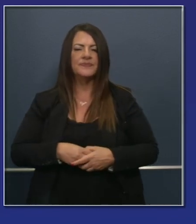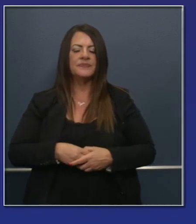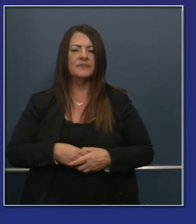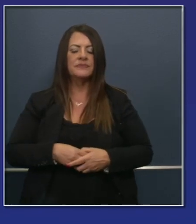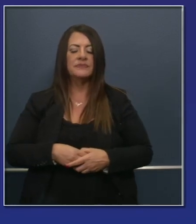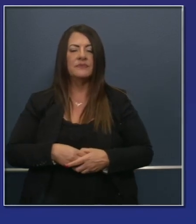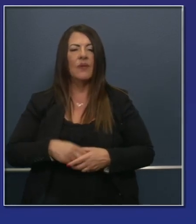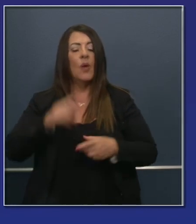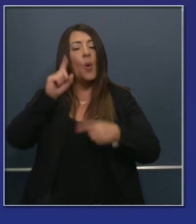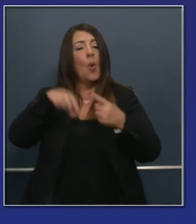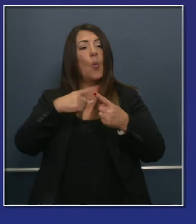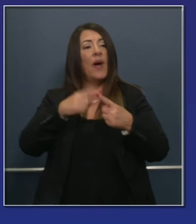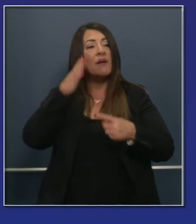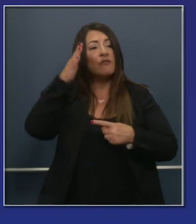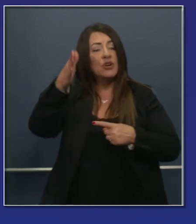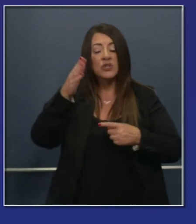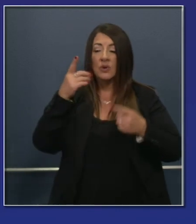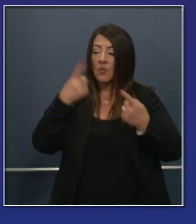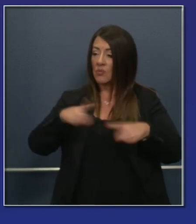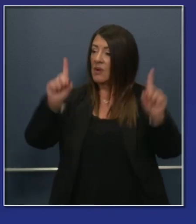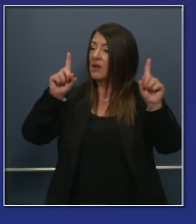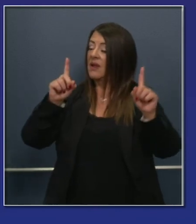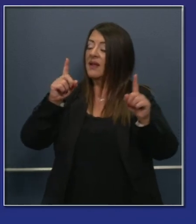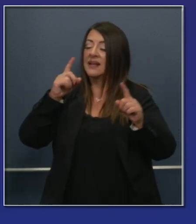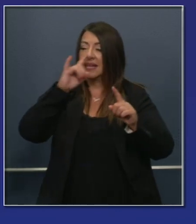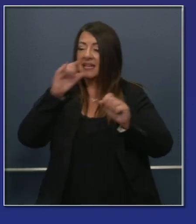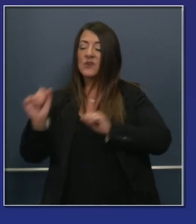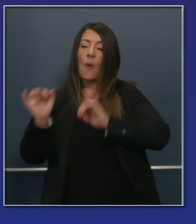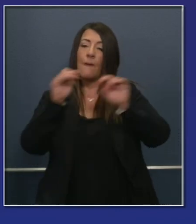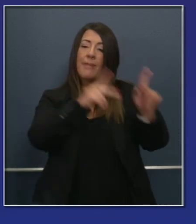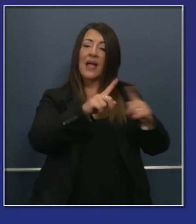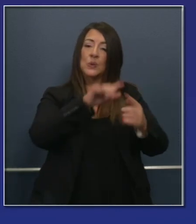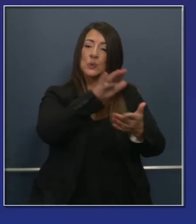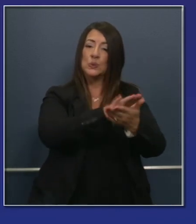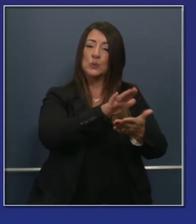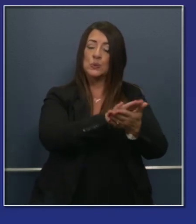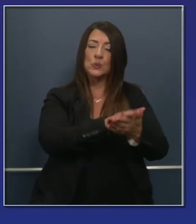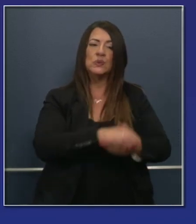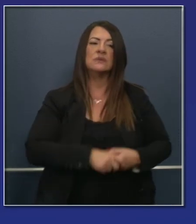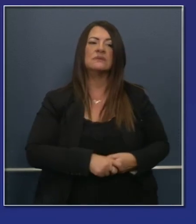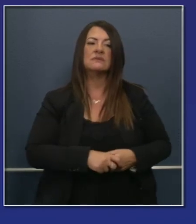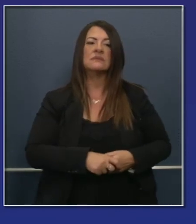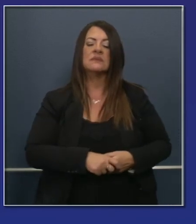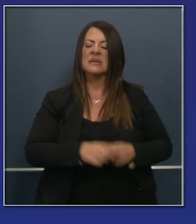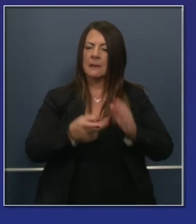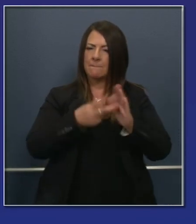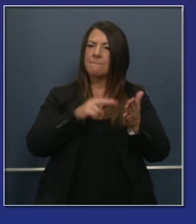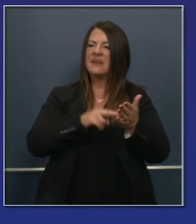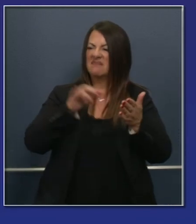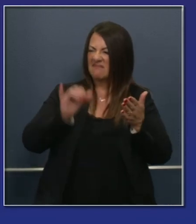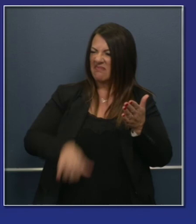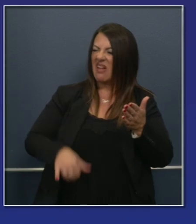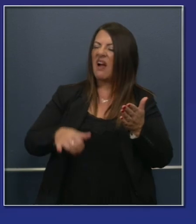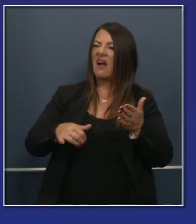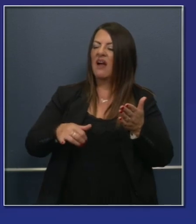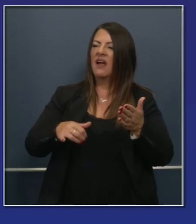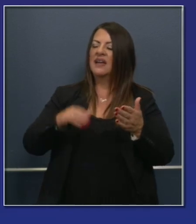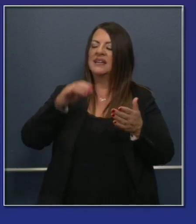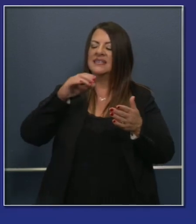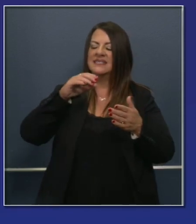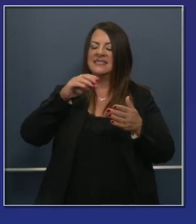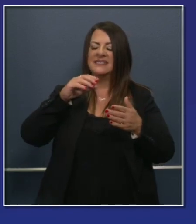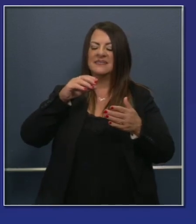school in person, we're likely to have an entire school system, students and staff that are more technologically